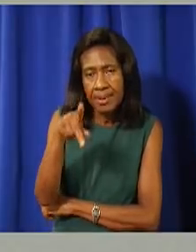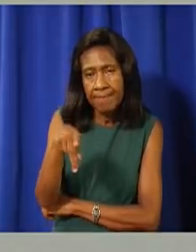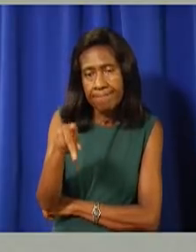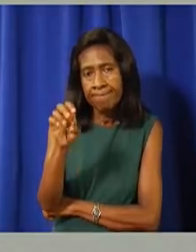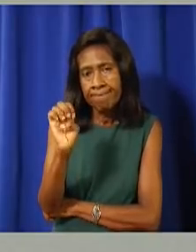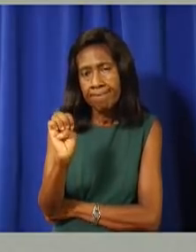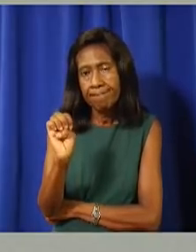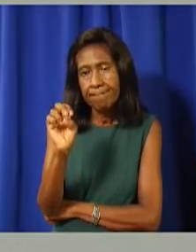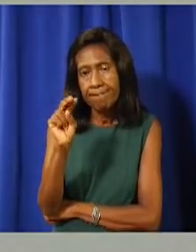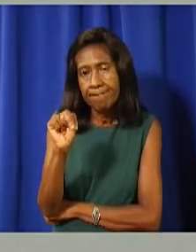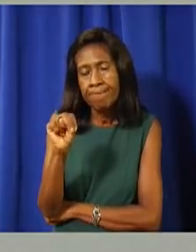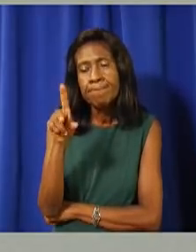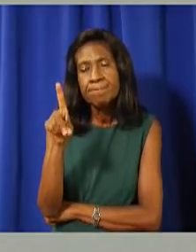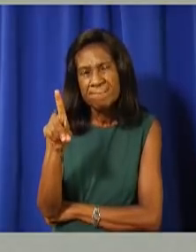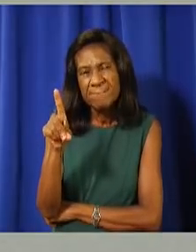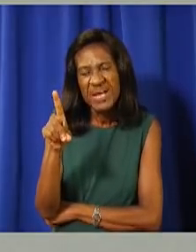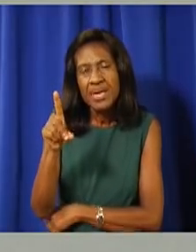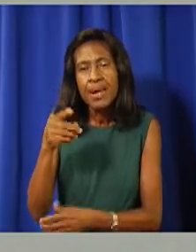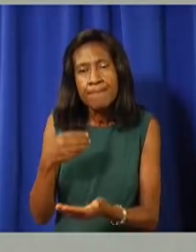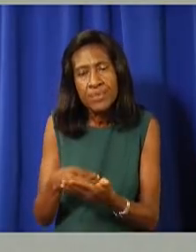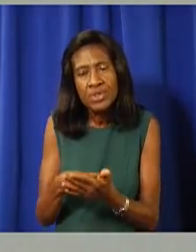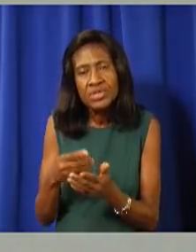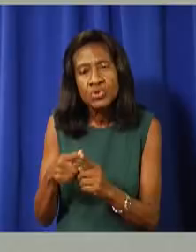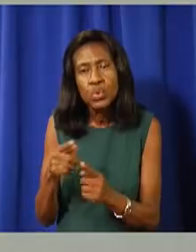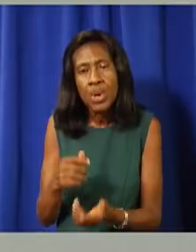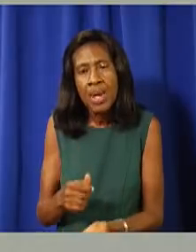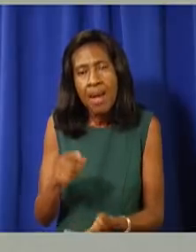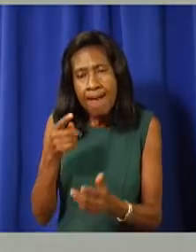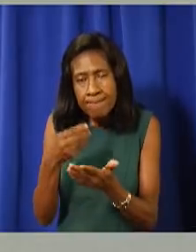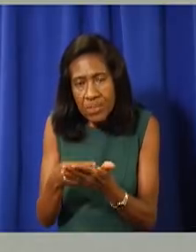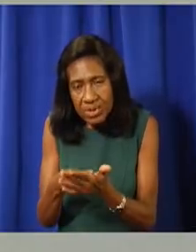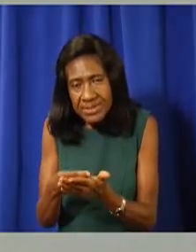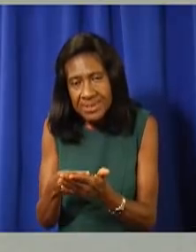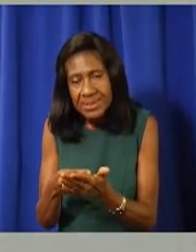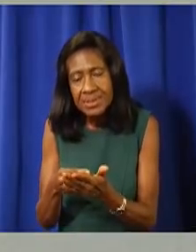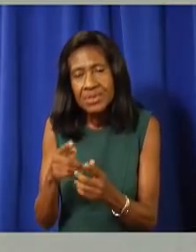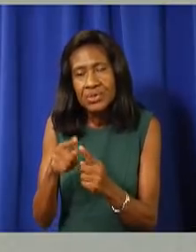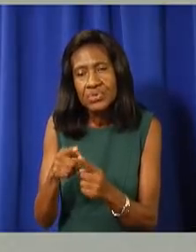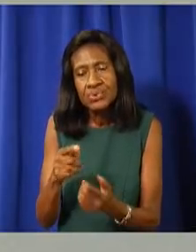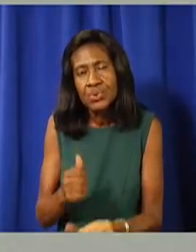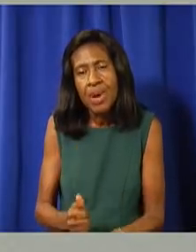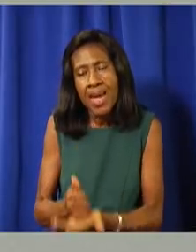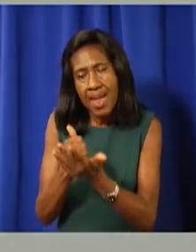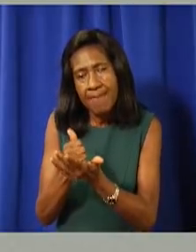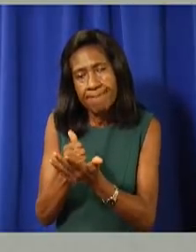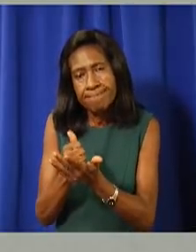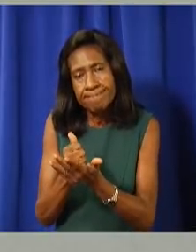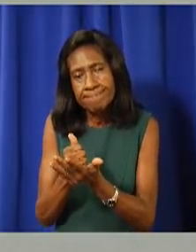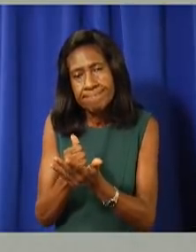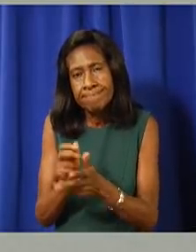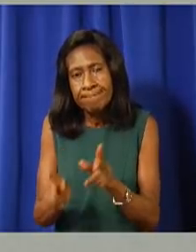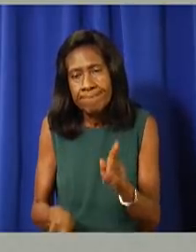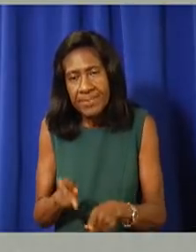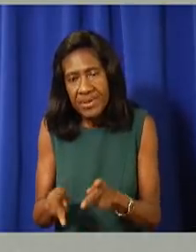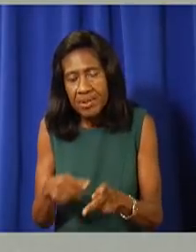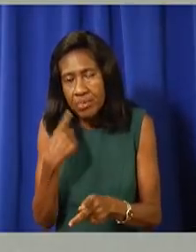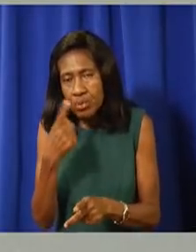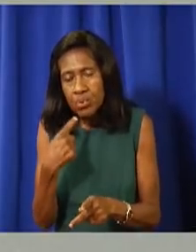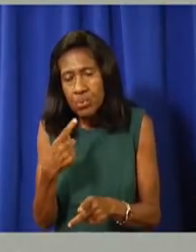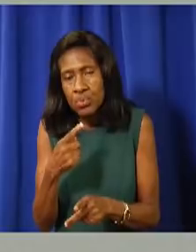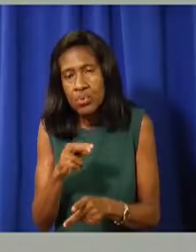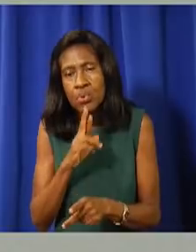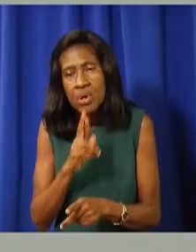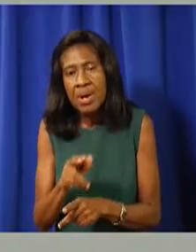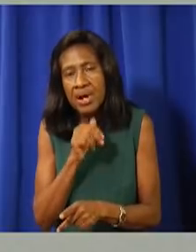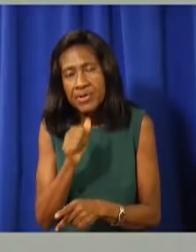businesses, it's going to significantly increase. Um, I don't, I don't have an exact number. But, you know, we're talking tens of millions,